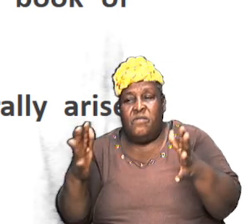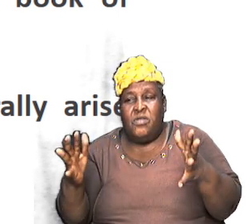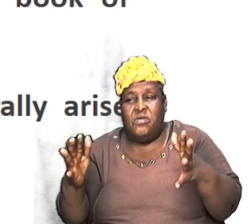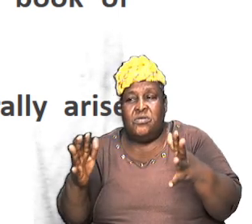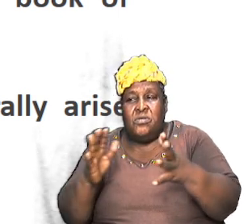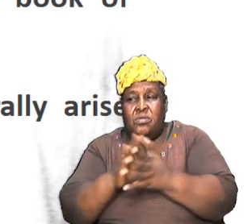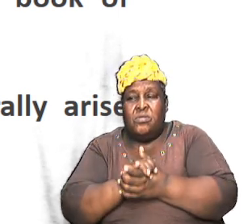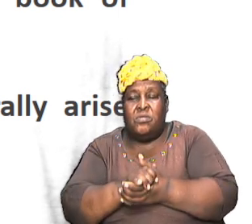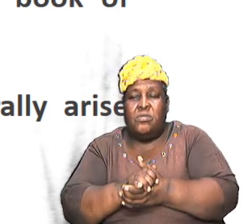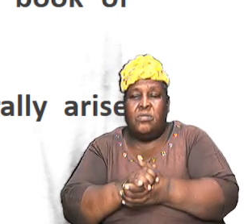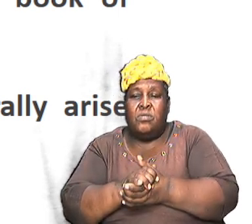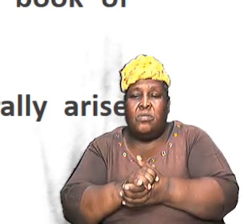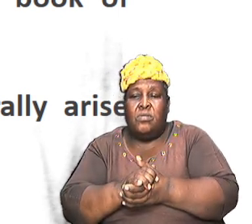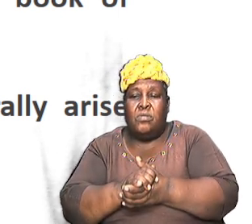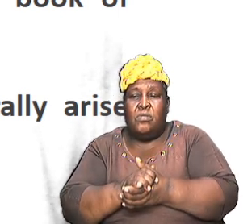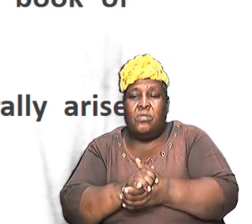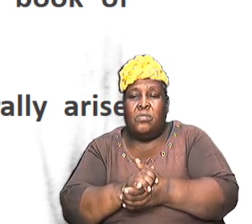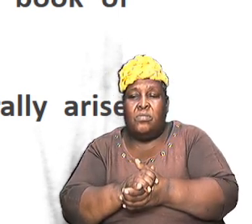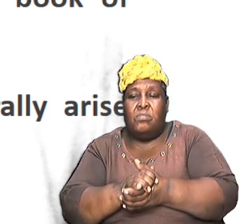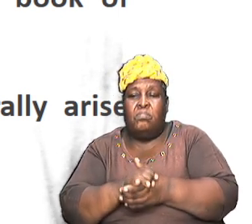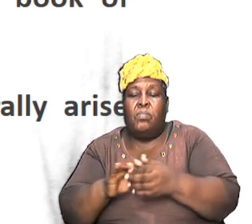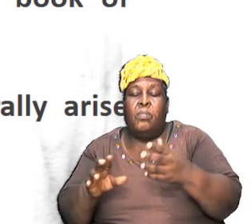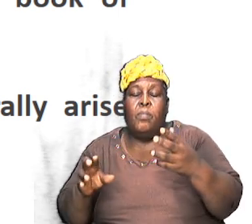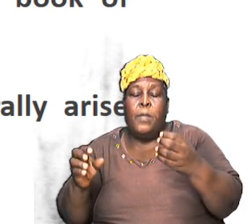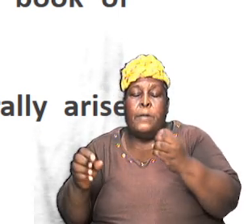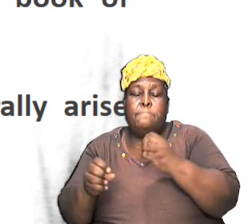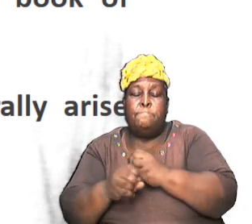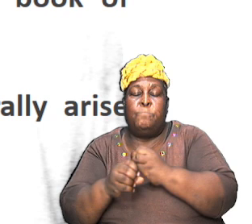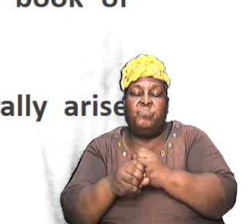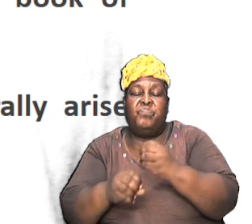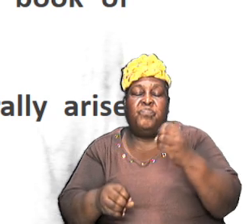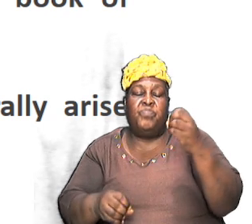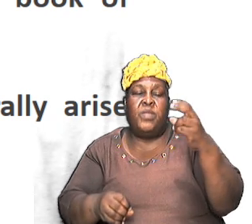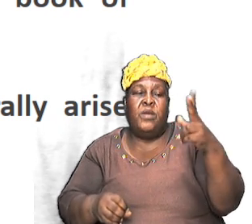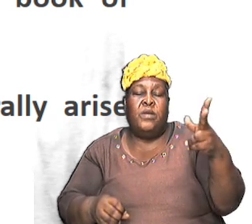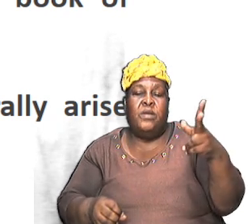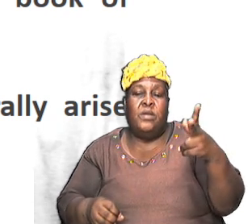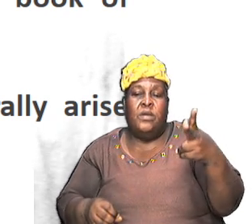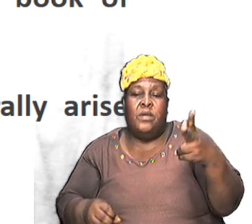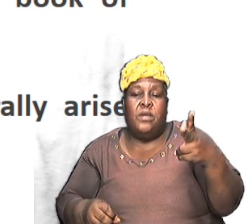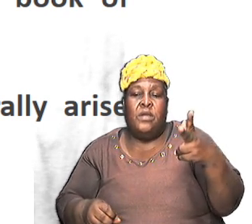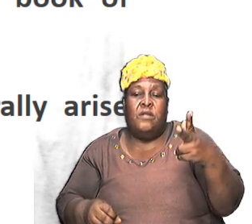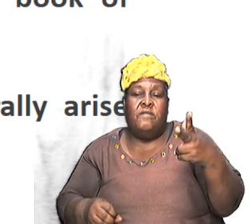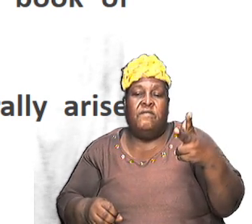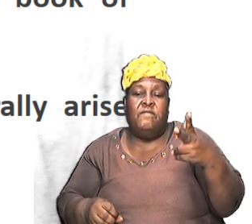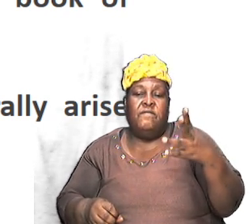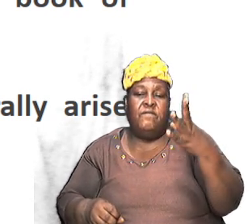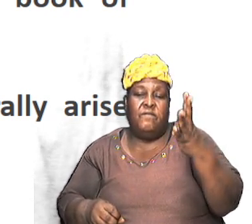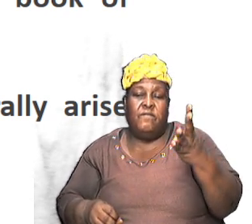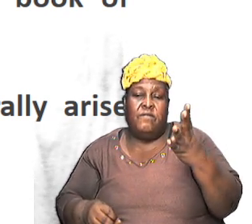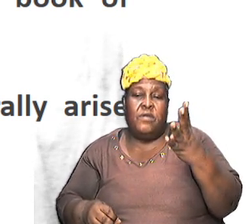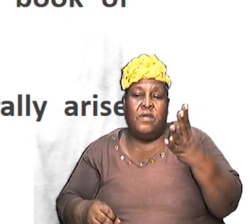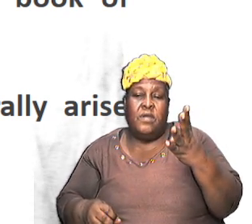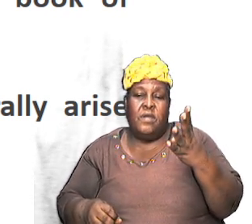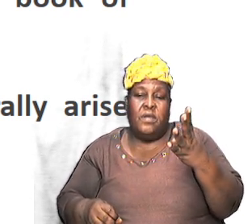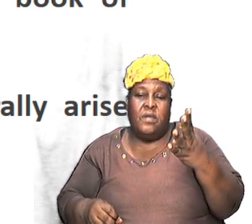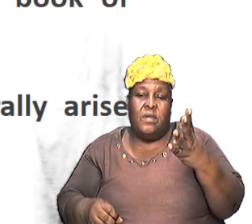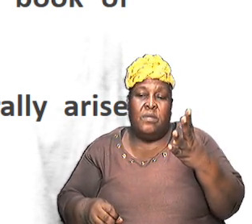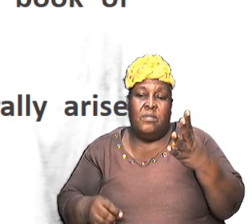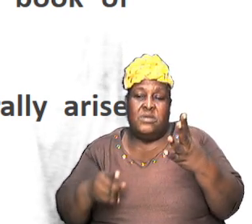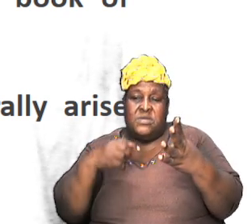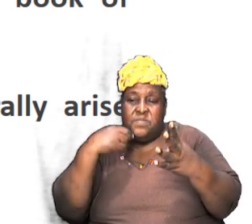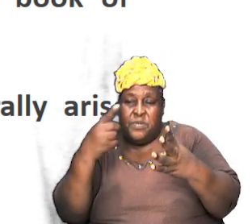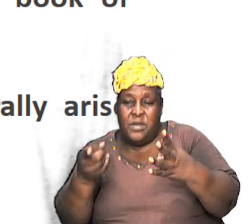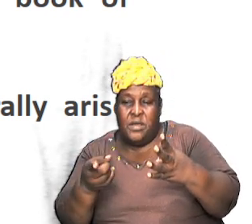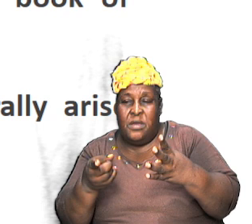objective number three would have been achieved and finally we made mention of